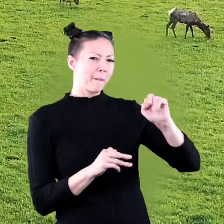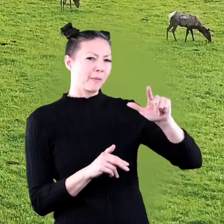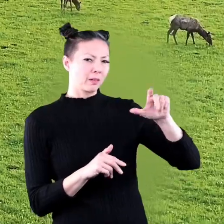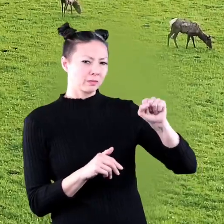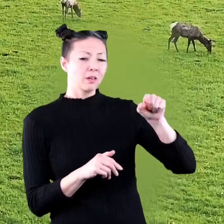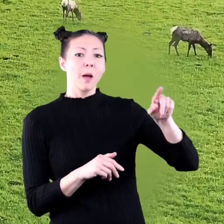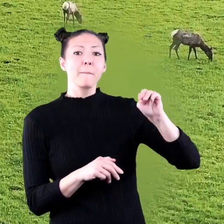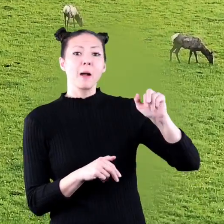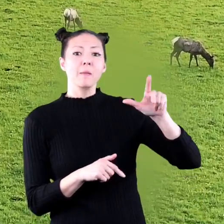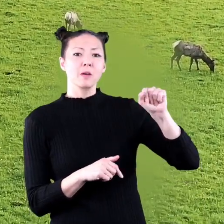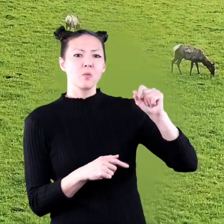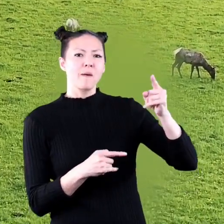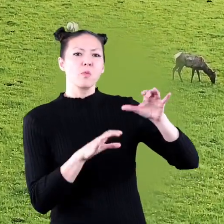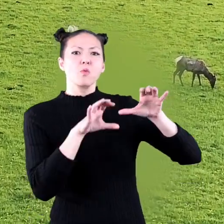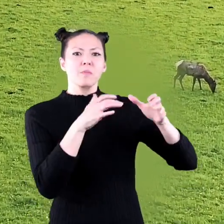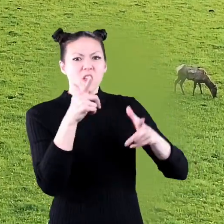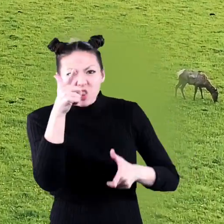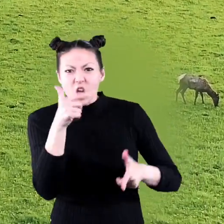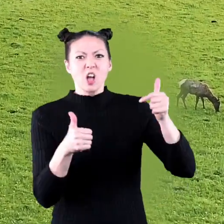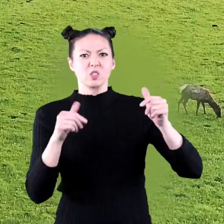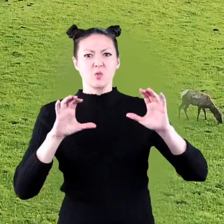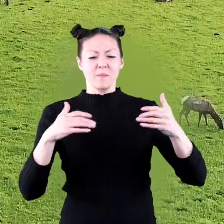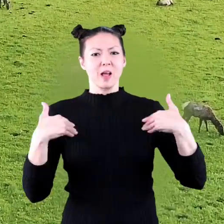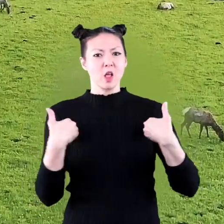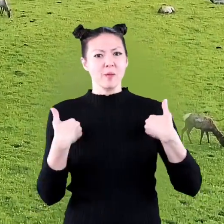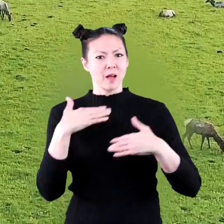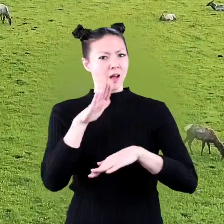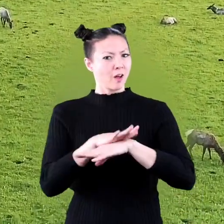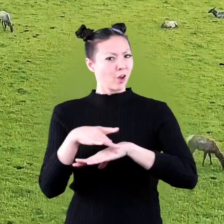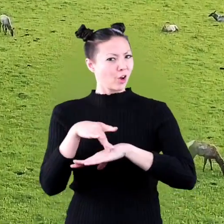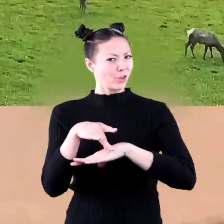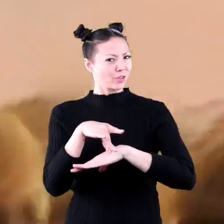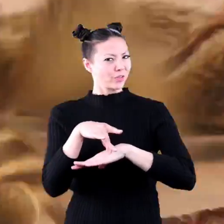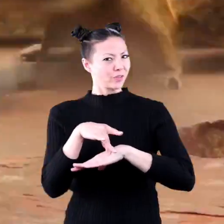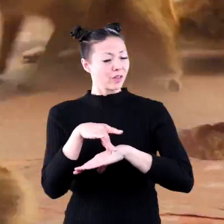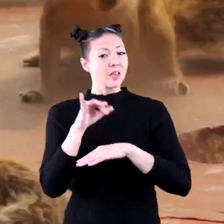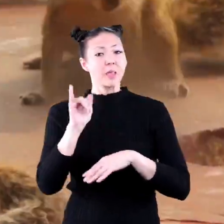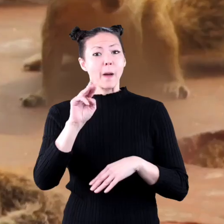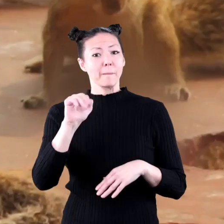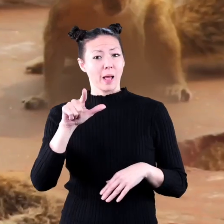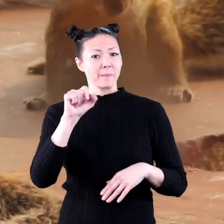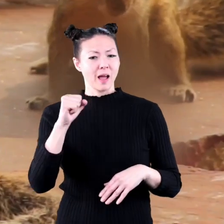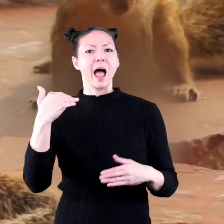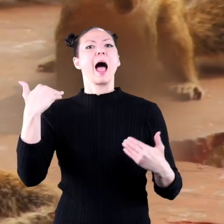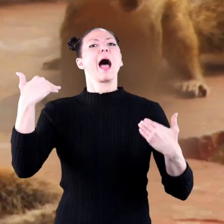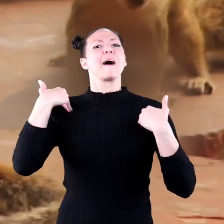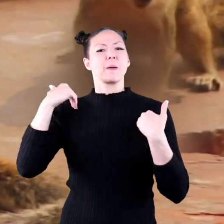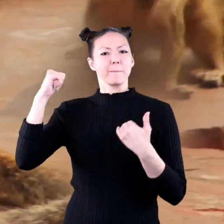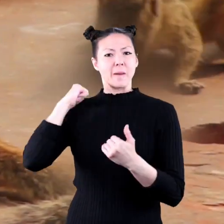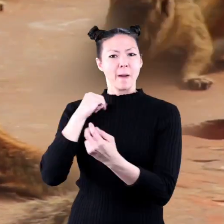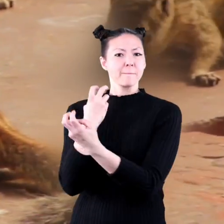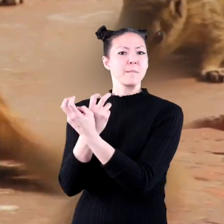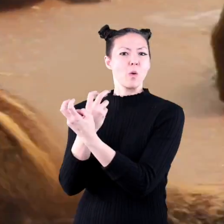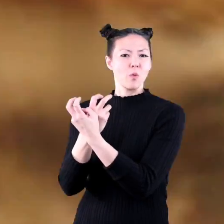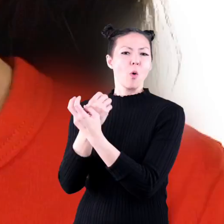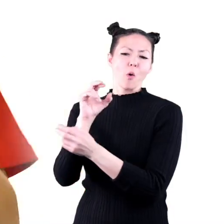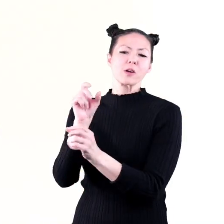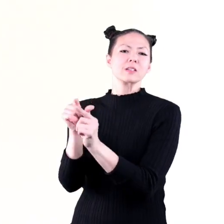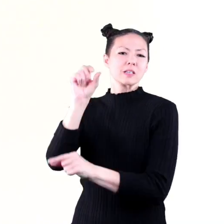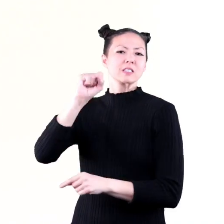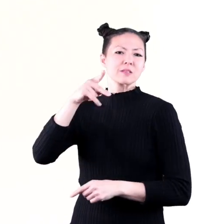mammals are one of the largest animal groups on the earth all mammals have backbones or spines